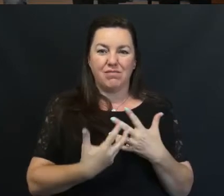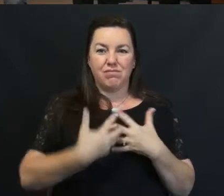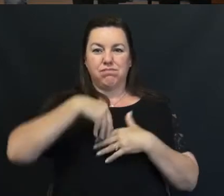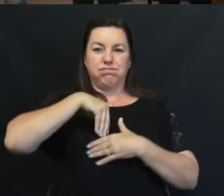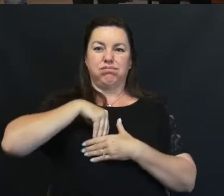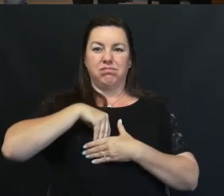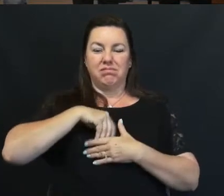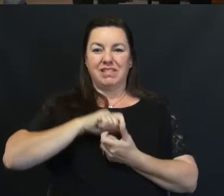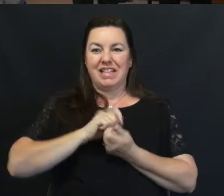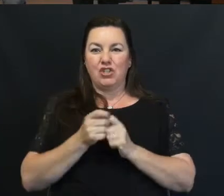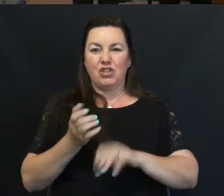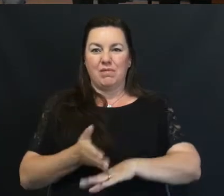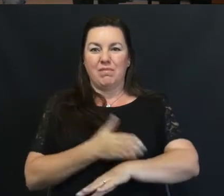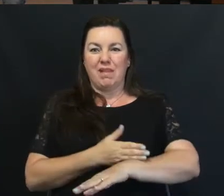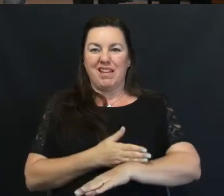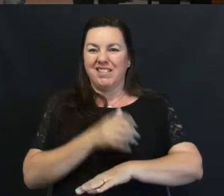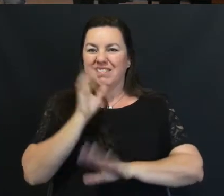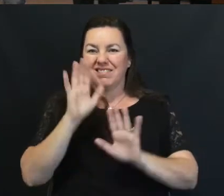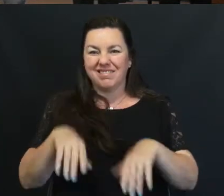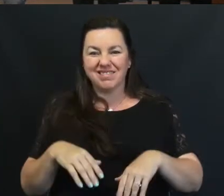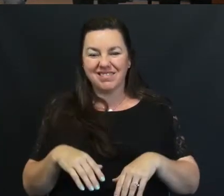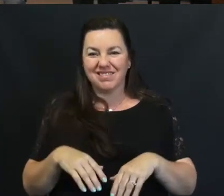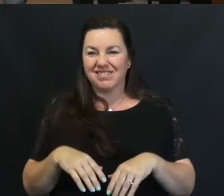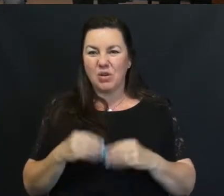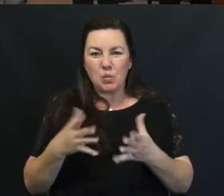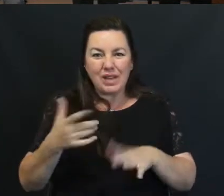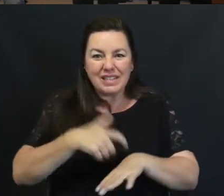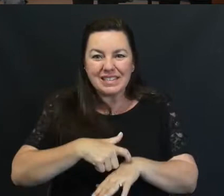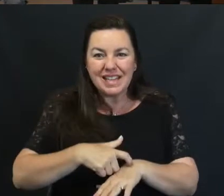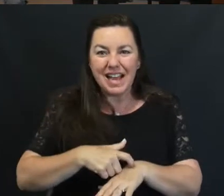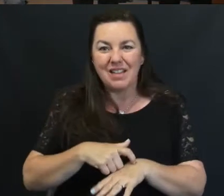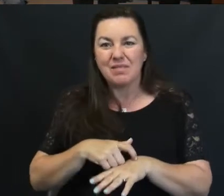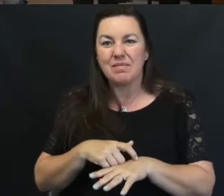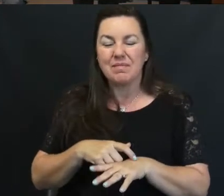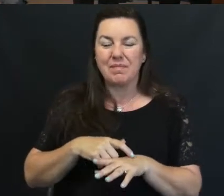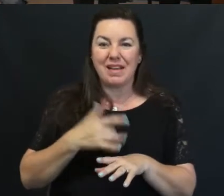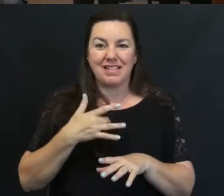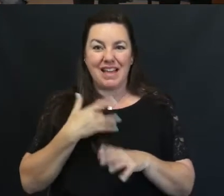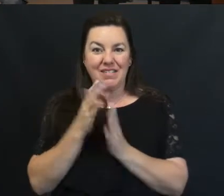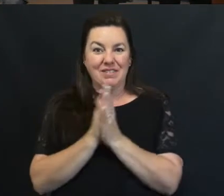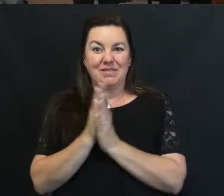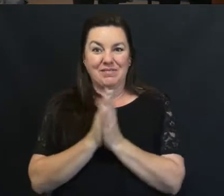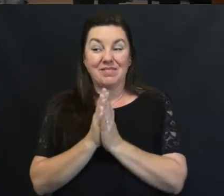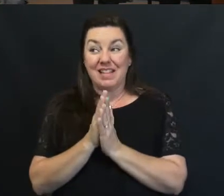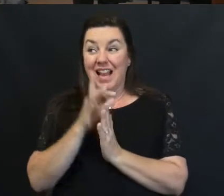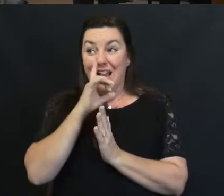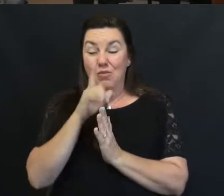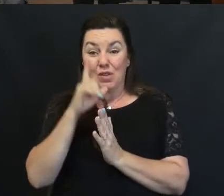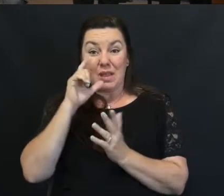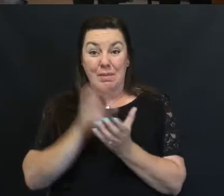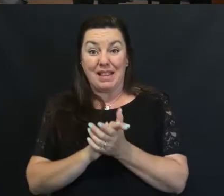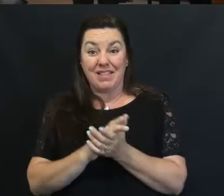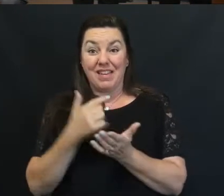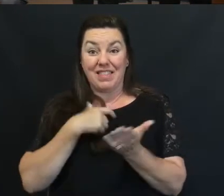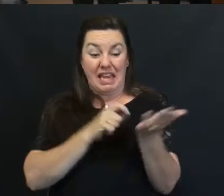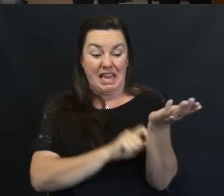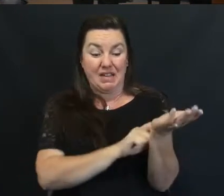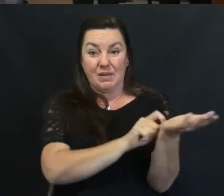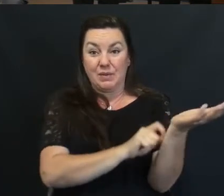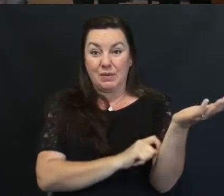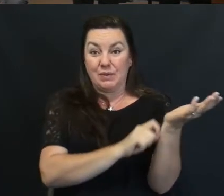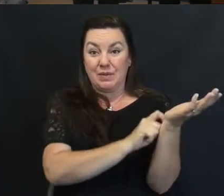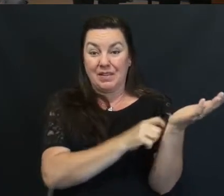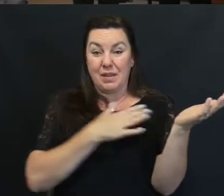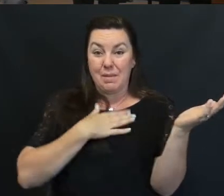you for the better. That's how passionate I feel about that. So much so I tattooed it on my arm that went with that.